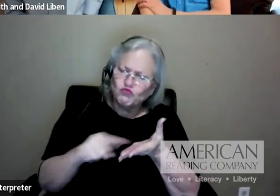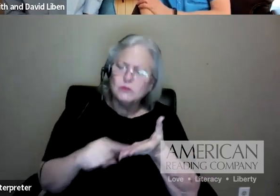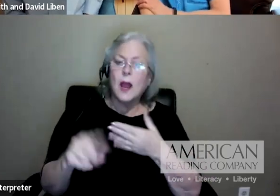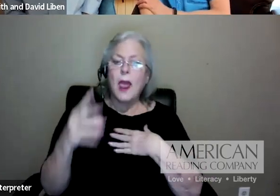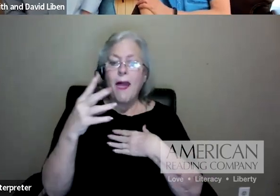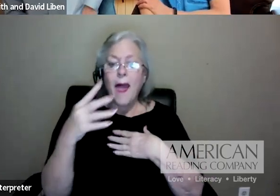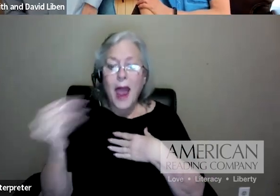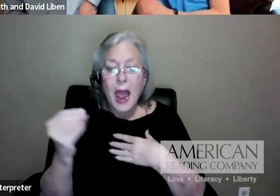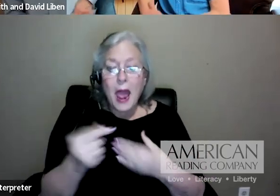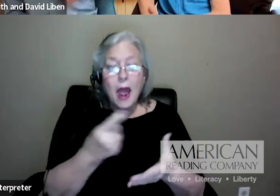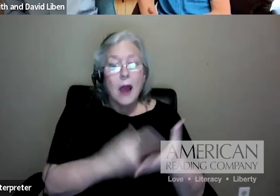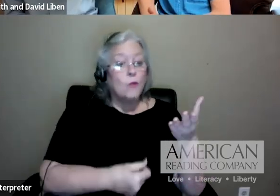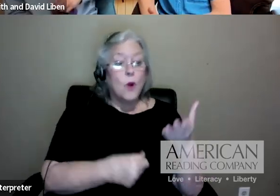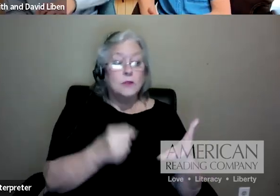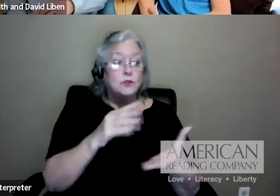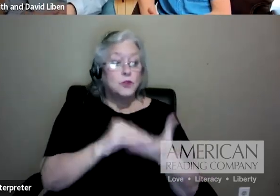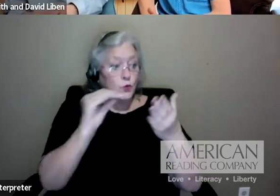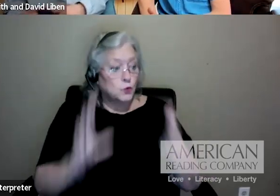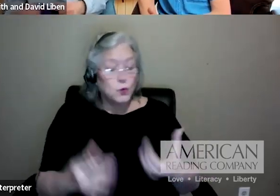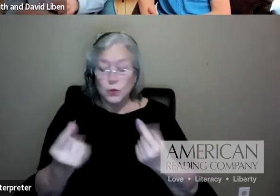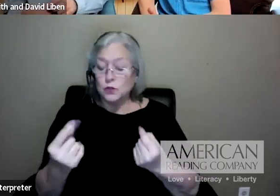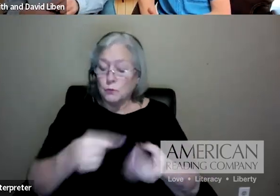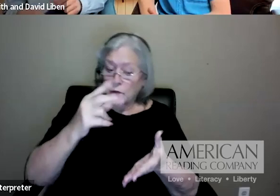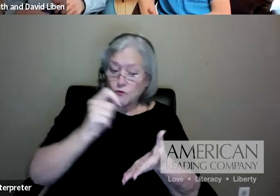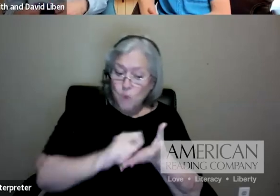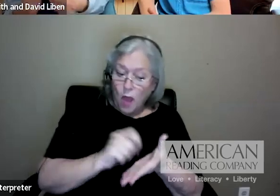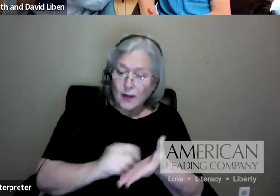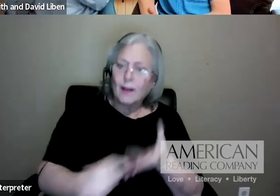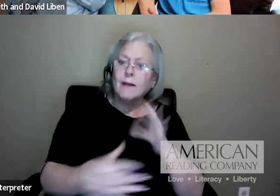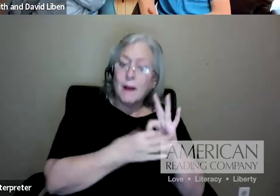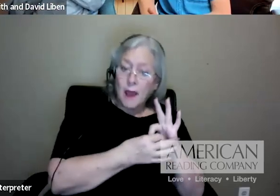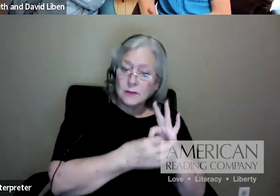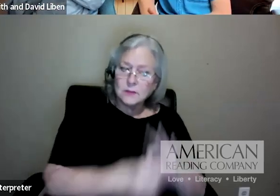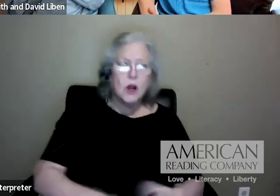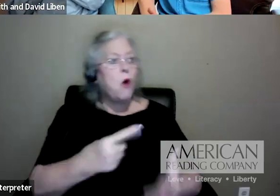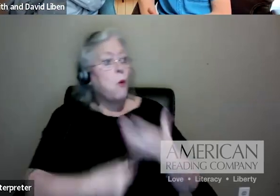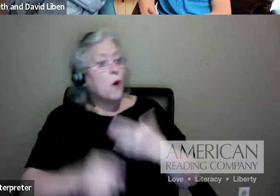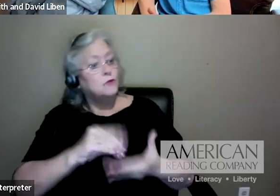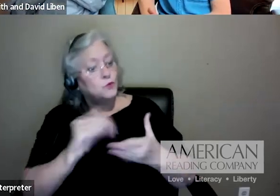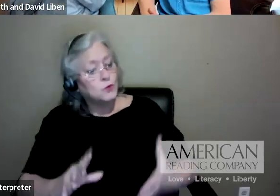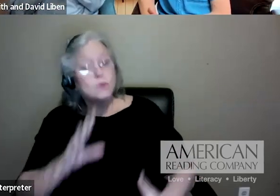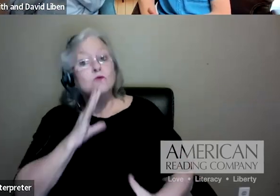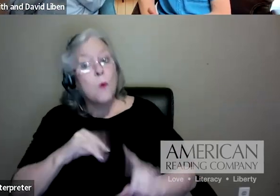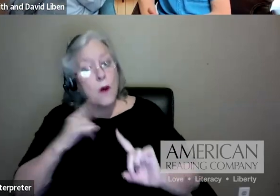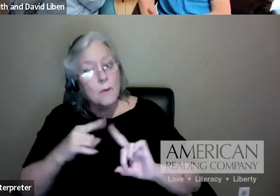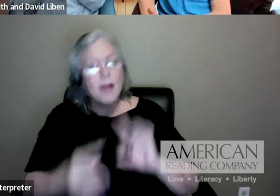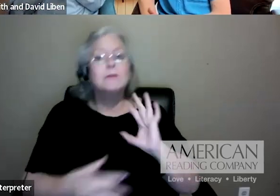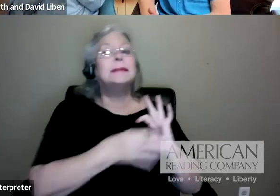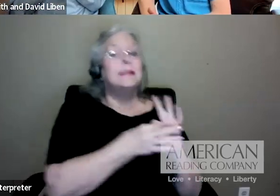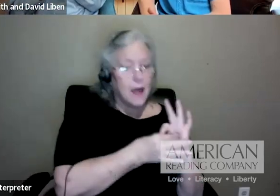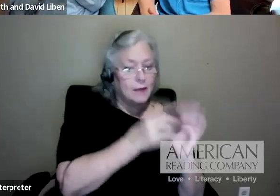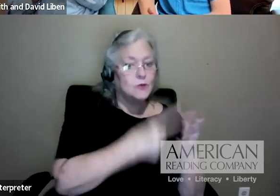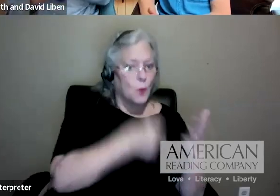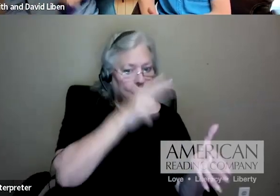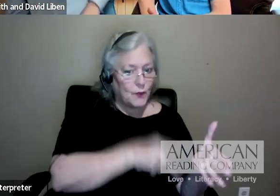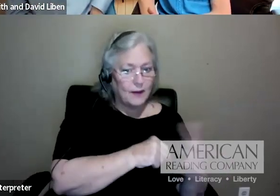connects with it. The talking that students are doing connects with it. And if they're doing, we'd love to see a volume of reading.